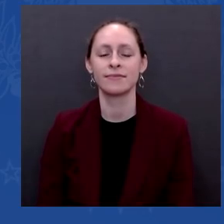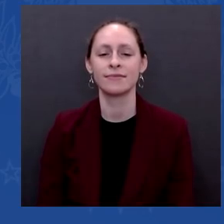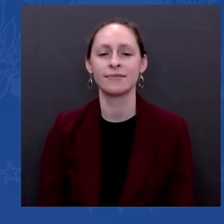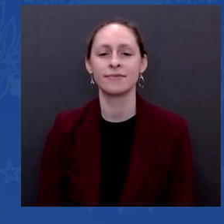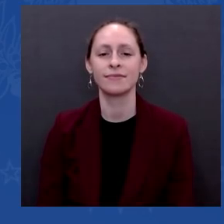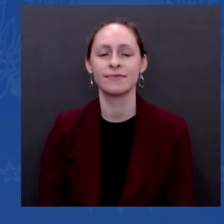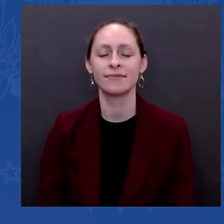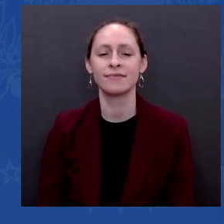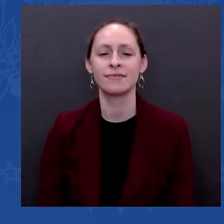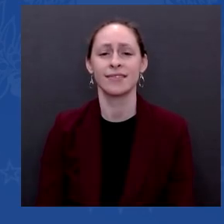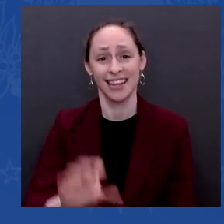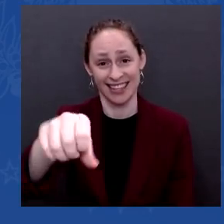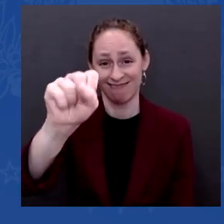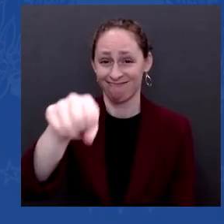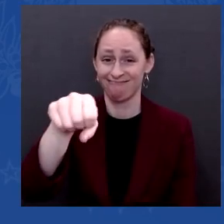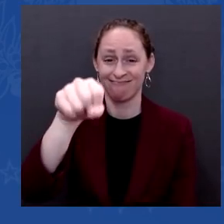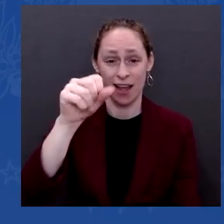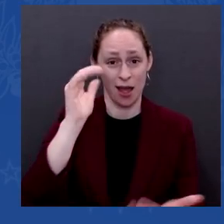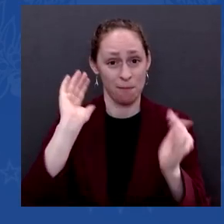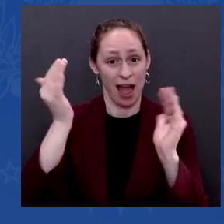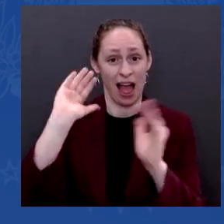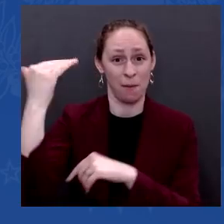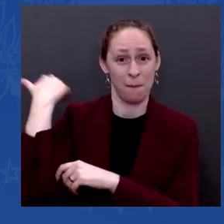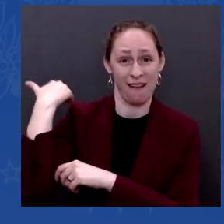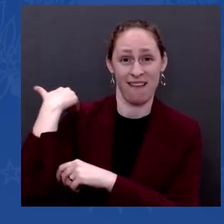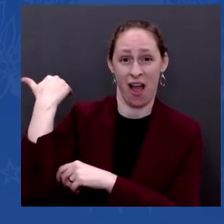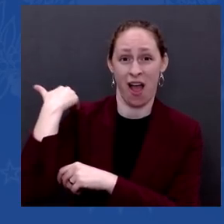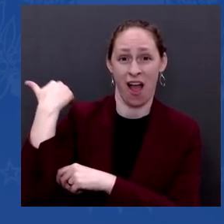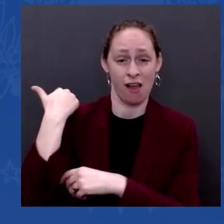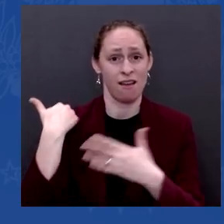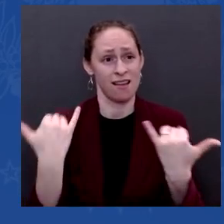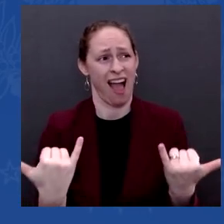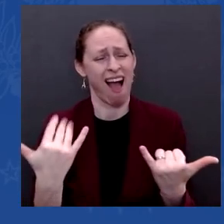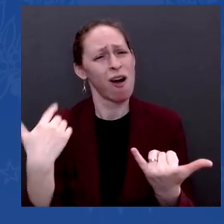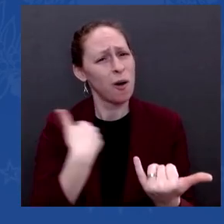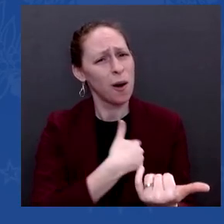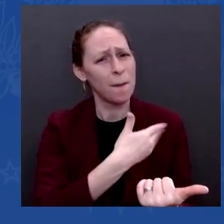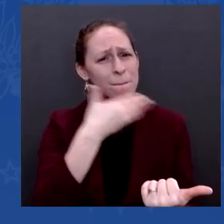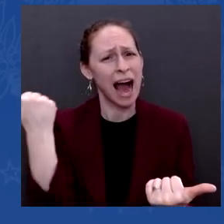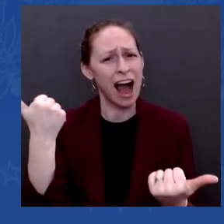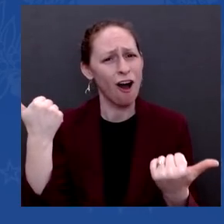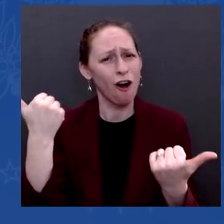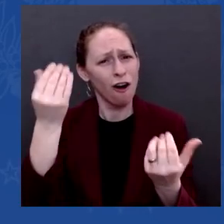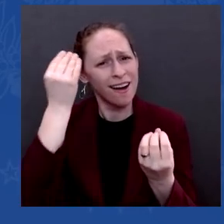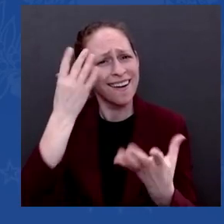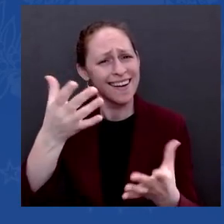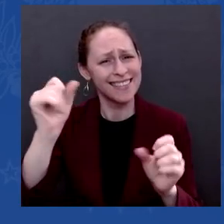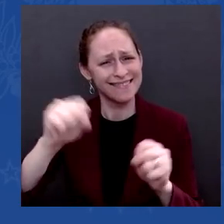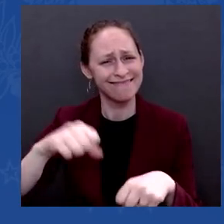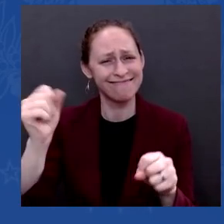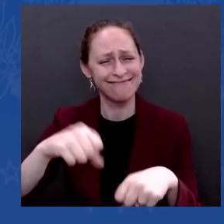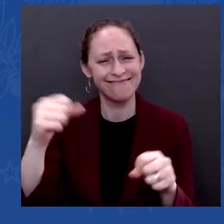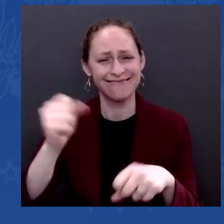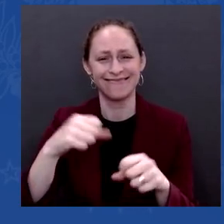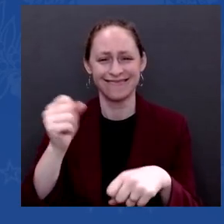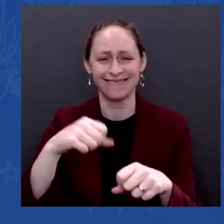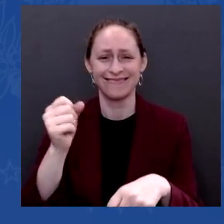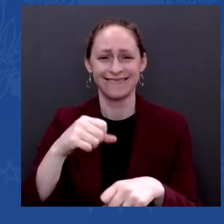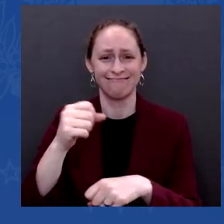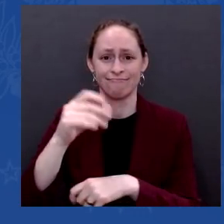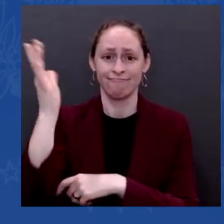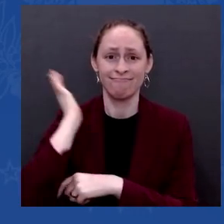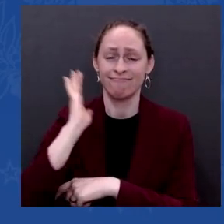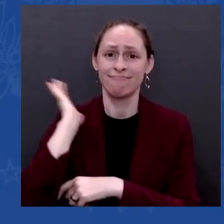we're not going back to lockdowns. We're not going back to closing schools. Schools should stay open because the American Rescue